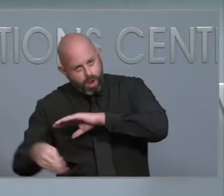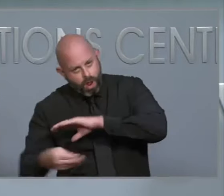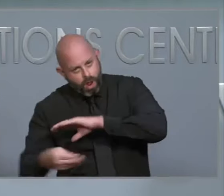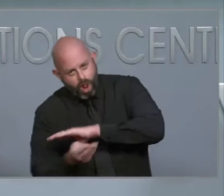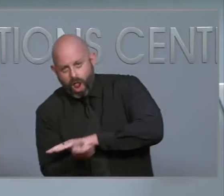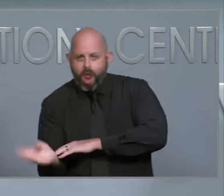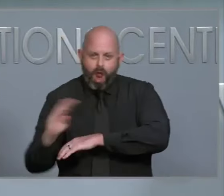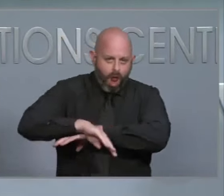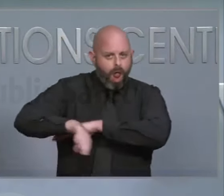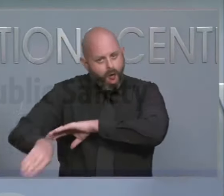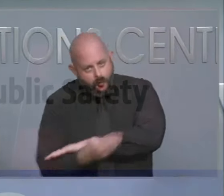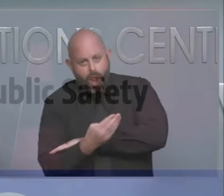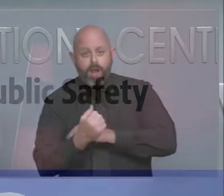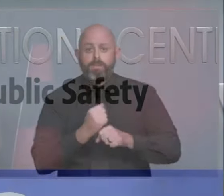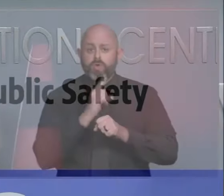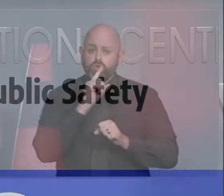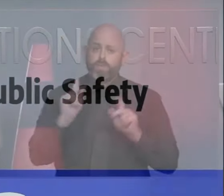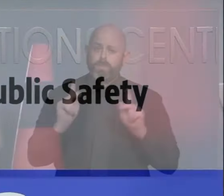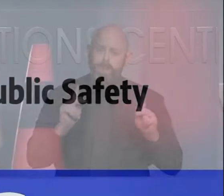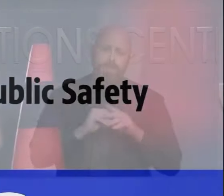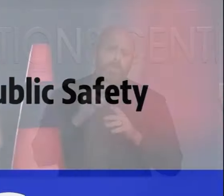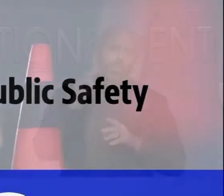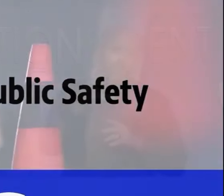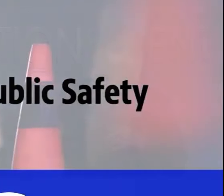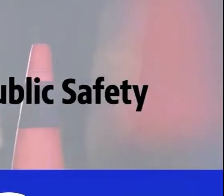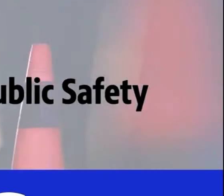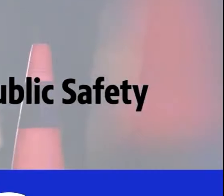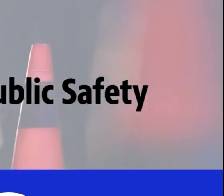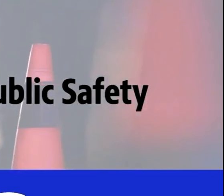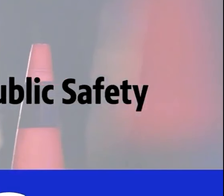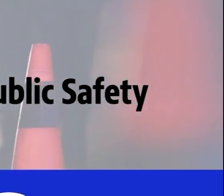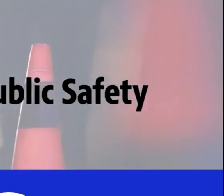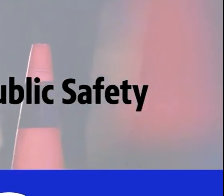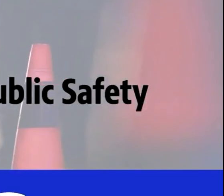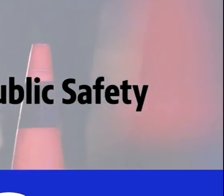thank everybody for their support and for their prayers. Thank you.